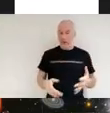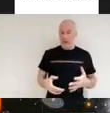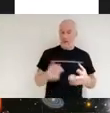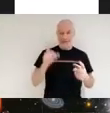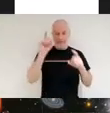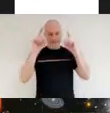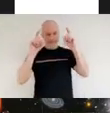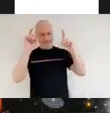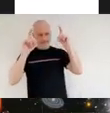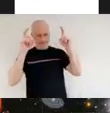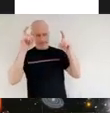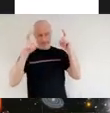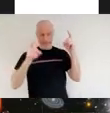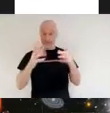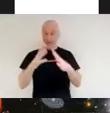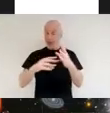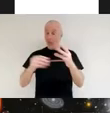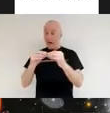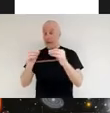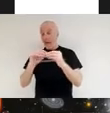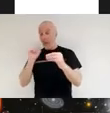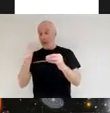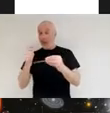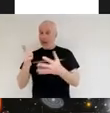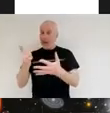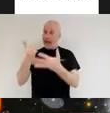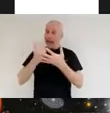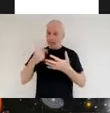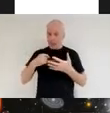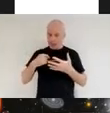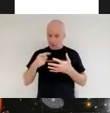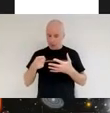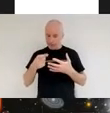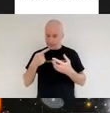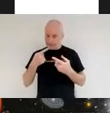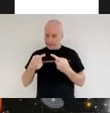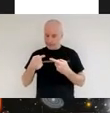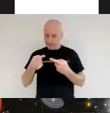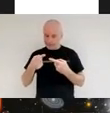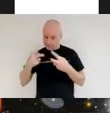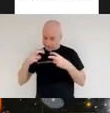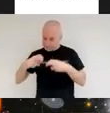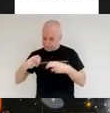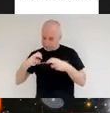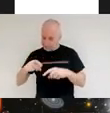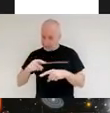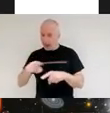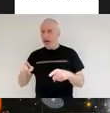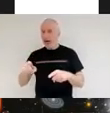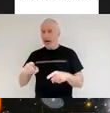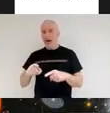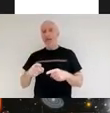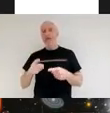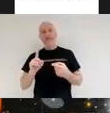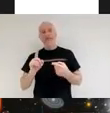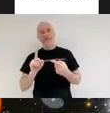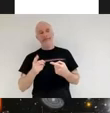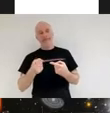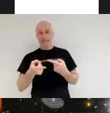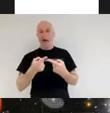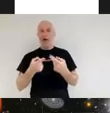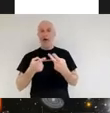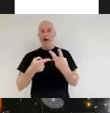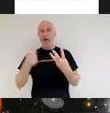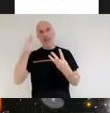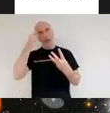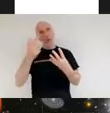web is going to help us to answer and that extends to looking at all of the different